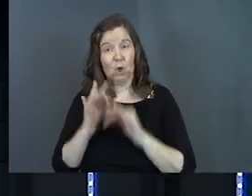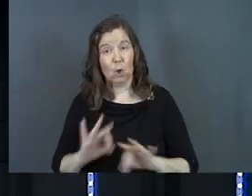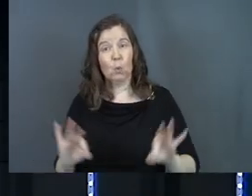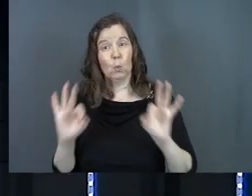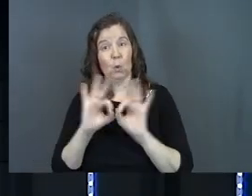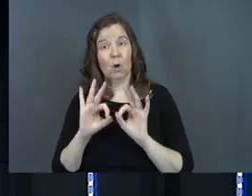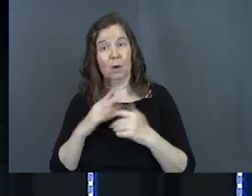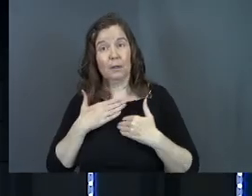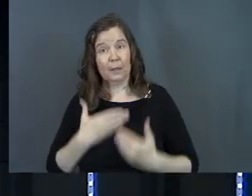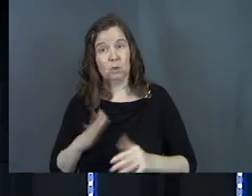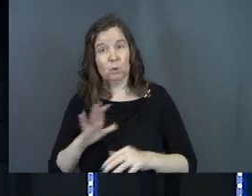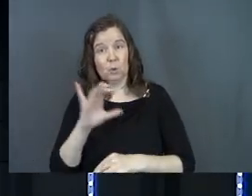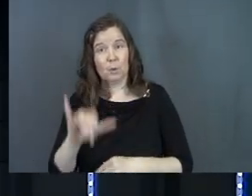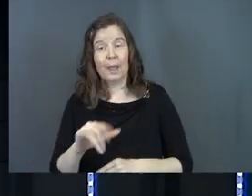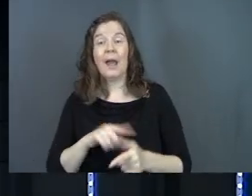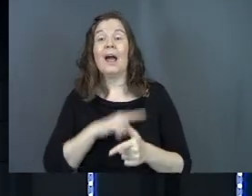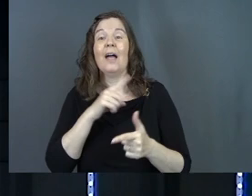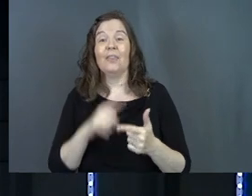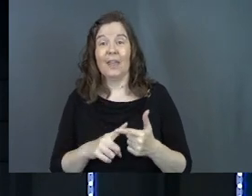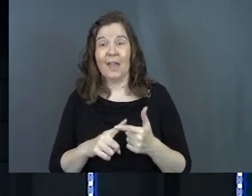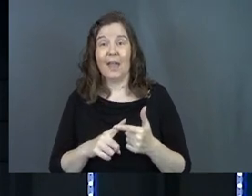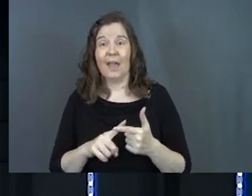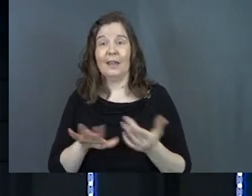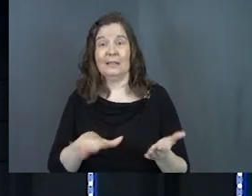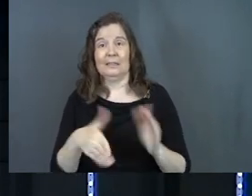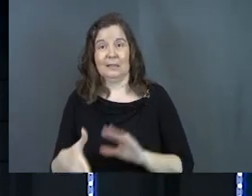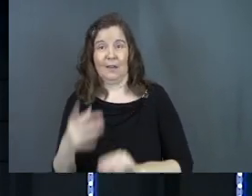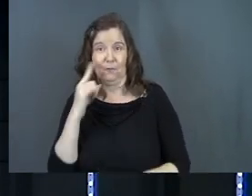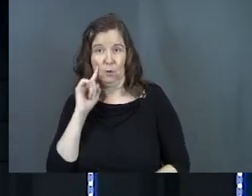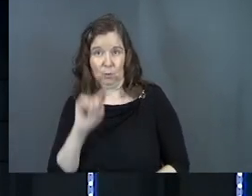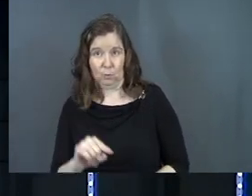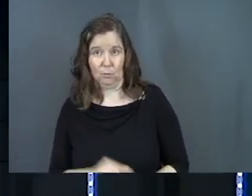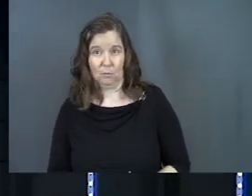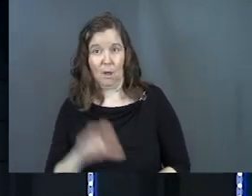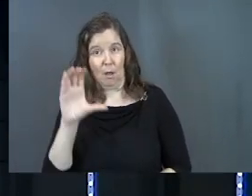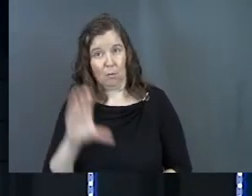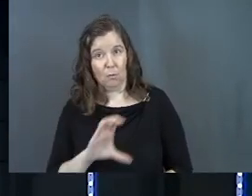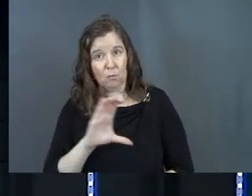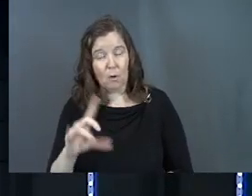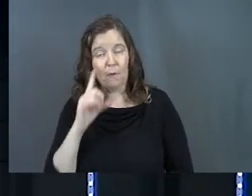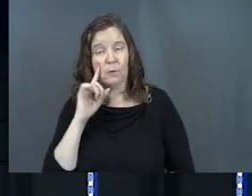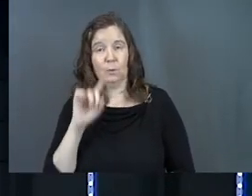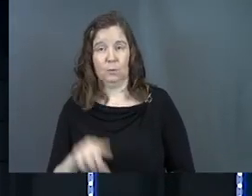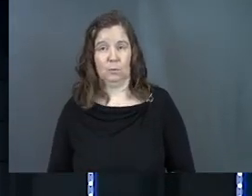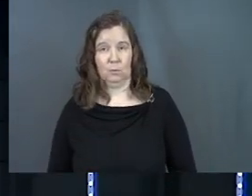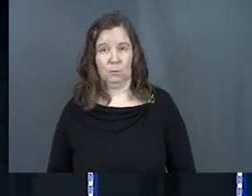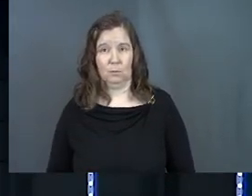worth it to do that. And then he died on a tree for you, died on a cross for you.